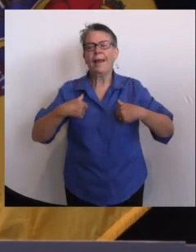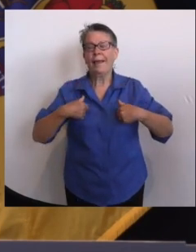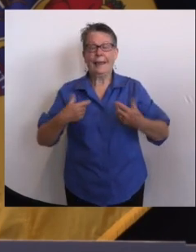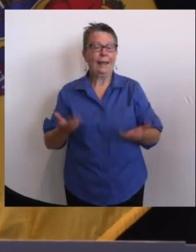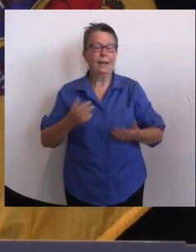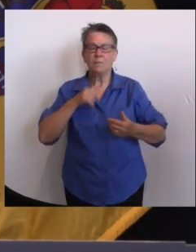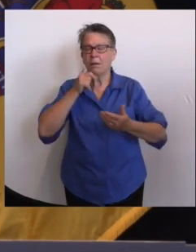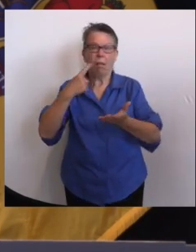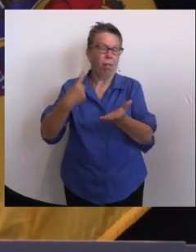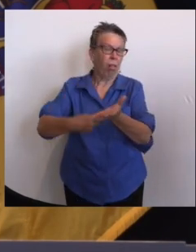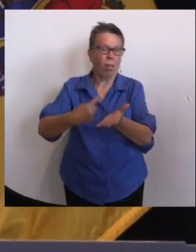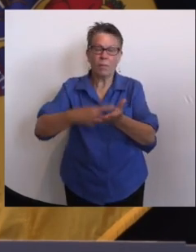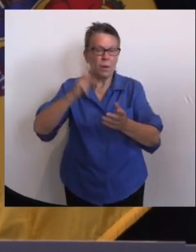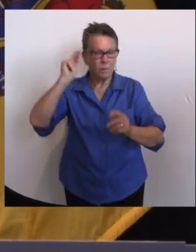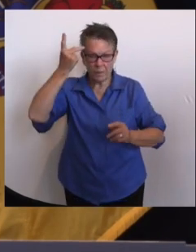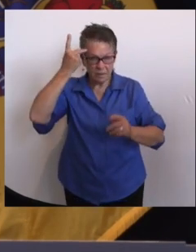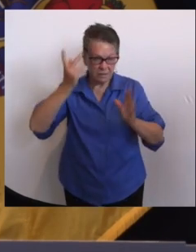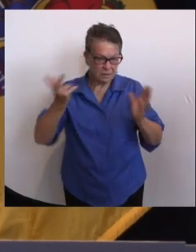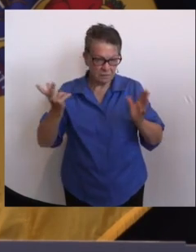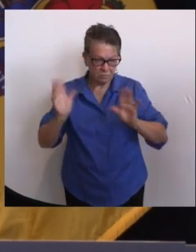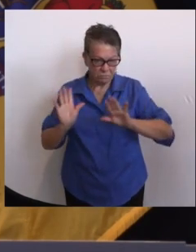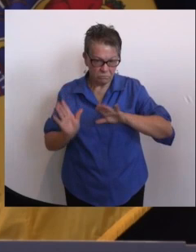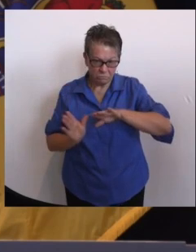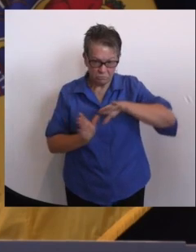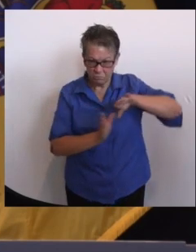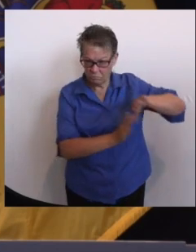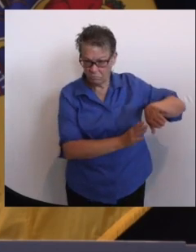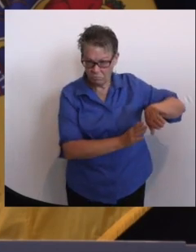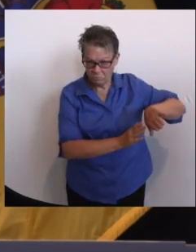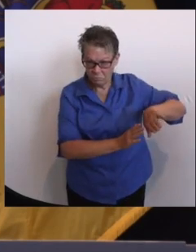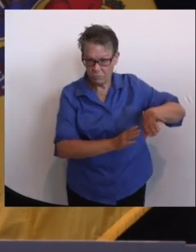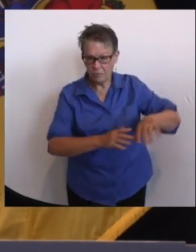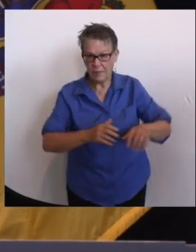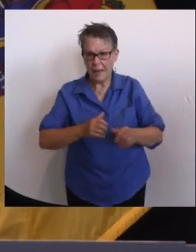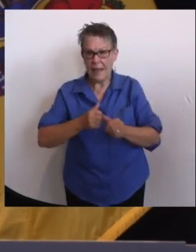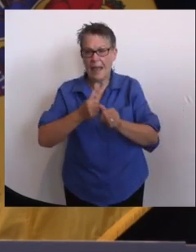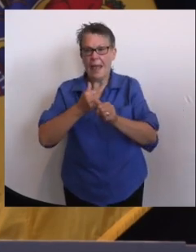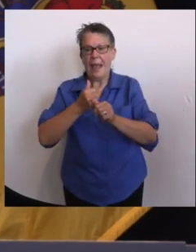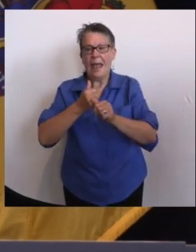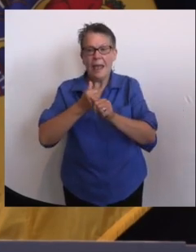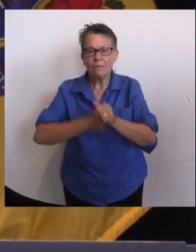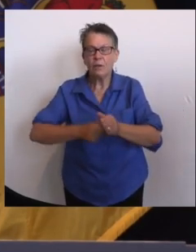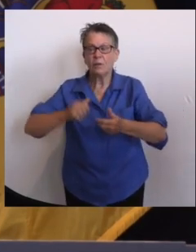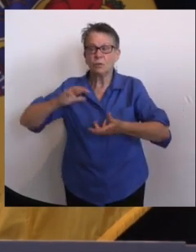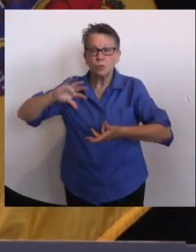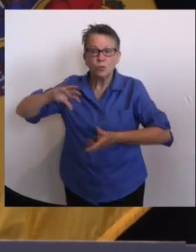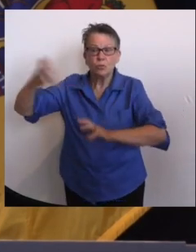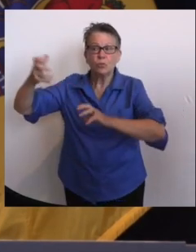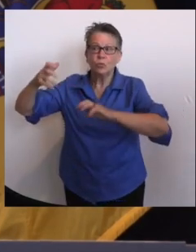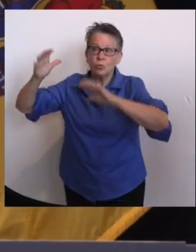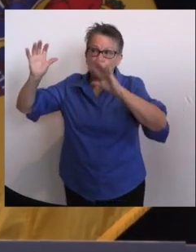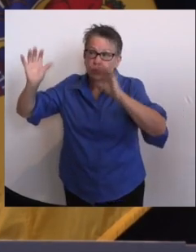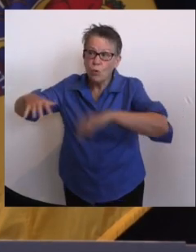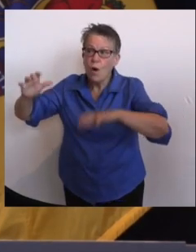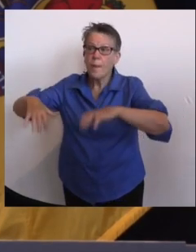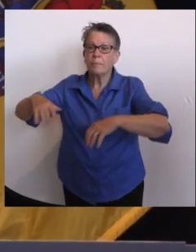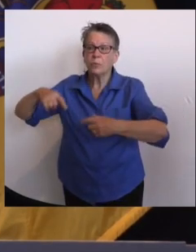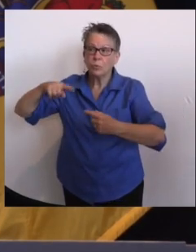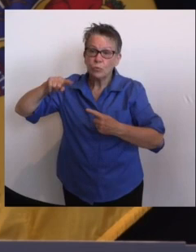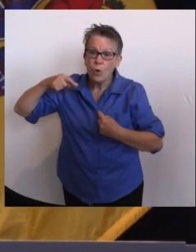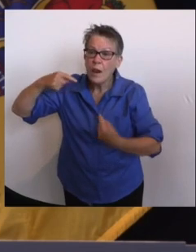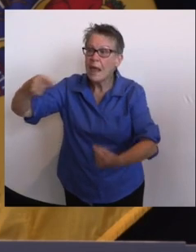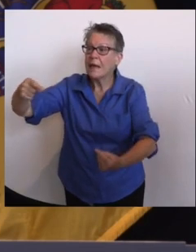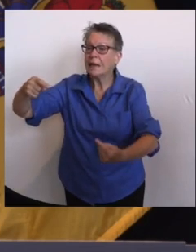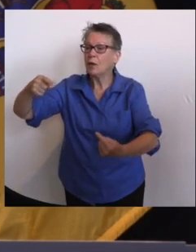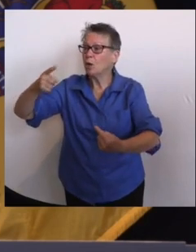do a post-mortem on every single storm we deal with. What could we do better differently? Otherwise, there's not a lot new